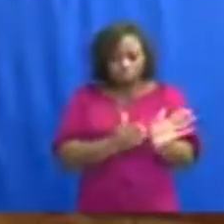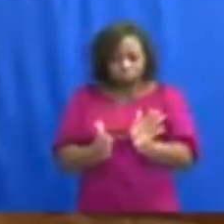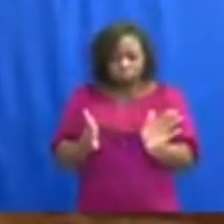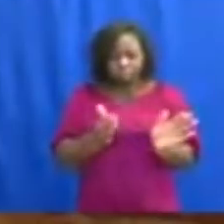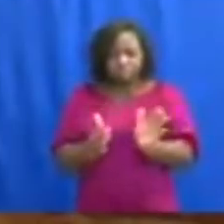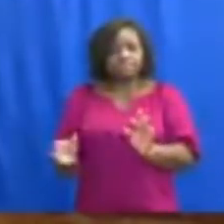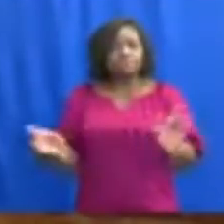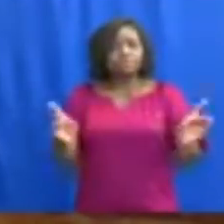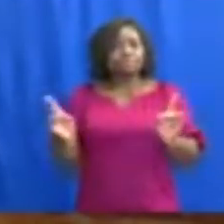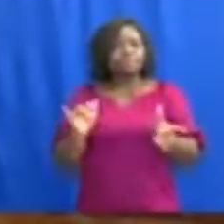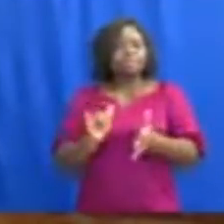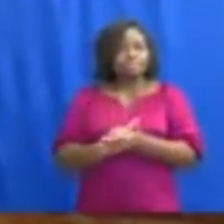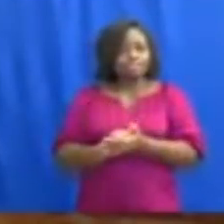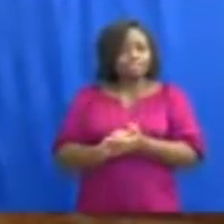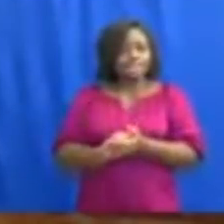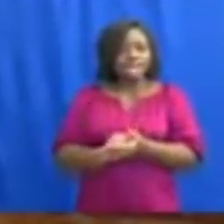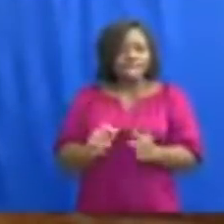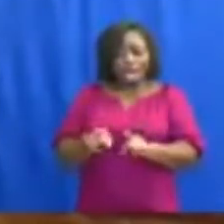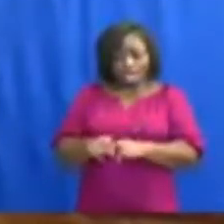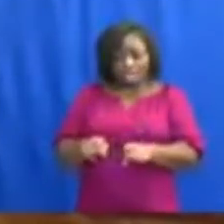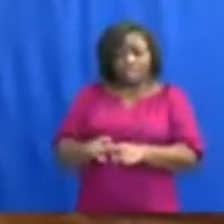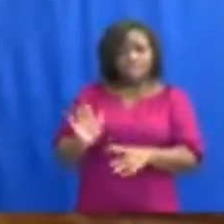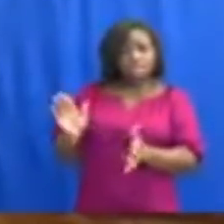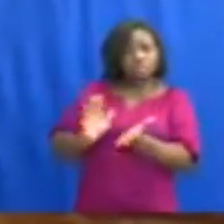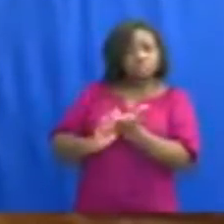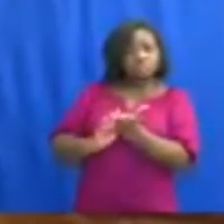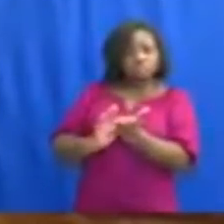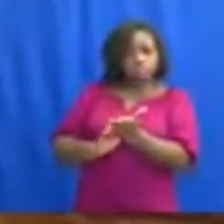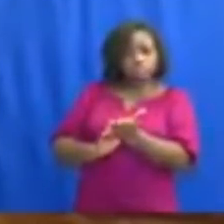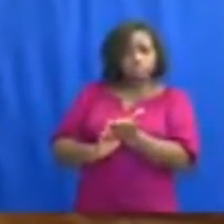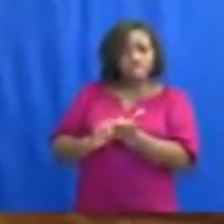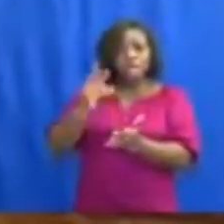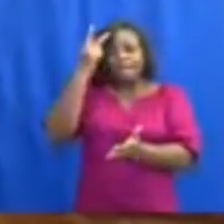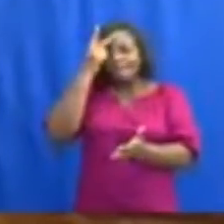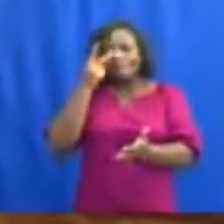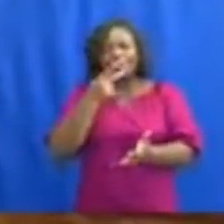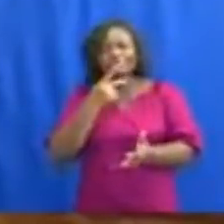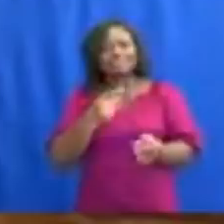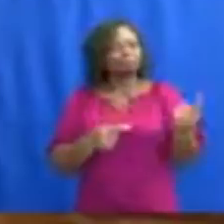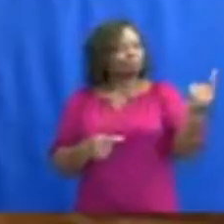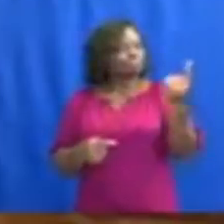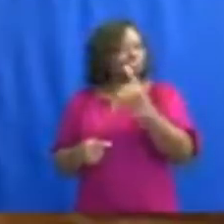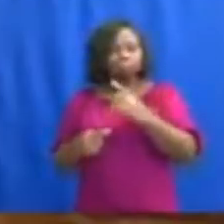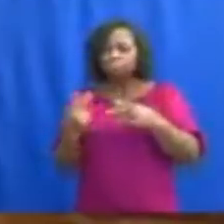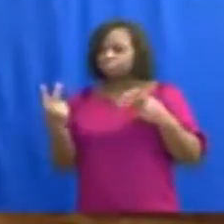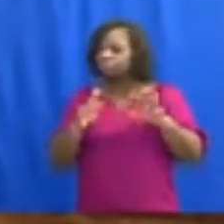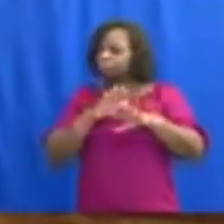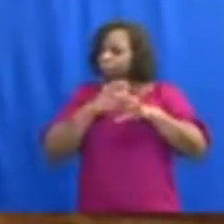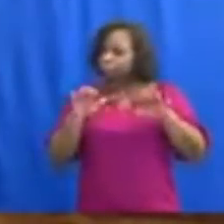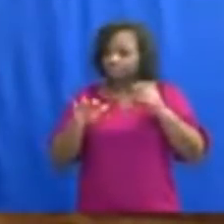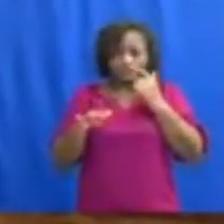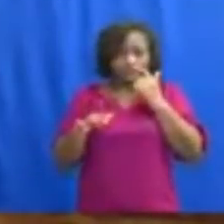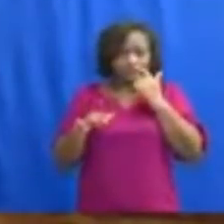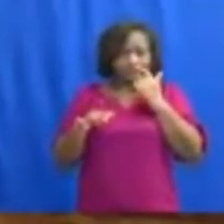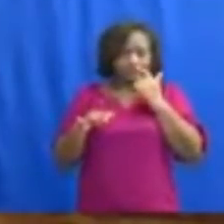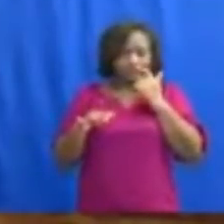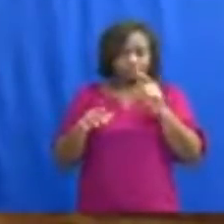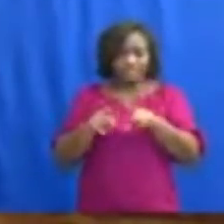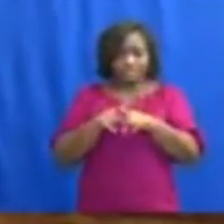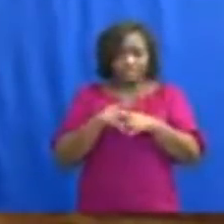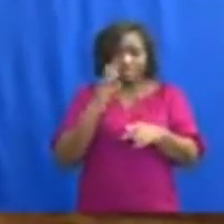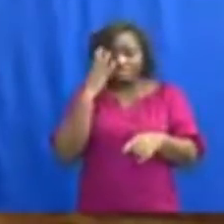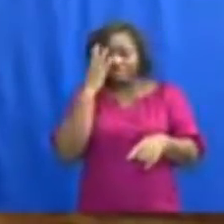and they said, I'm not going to school now. I will for into me, because I want to do that body.